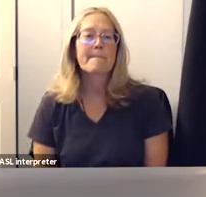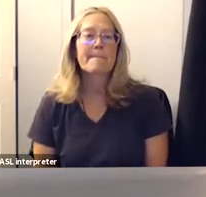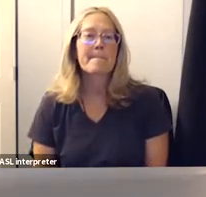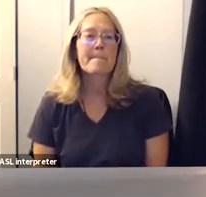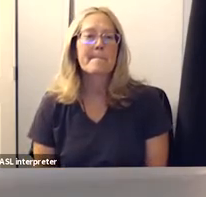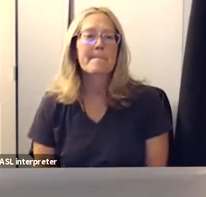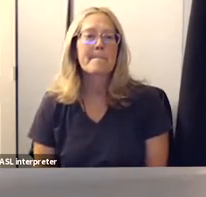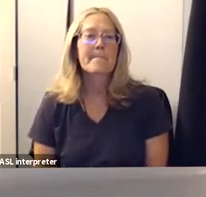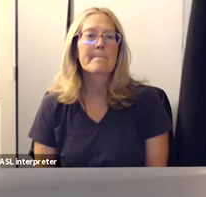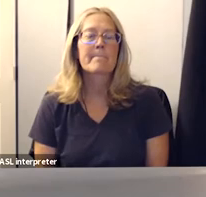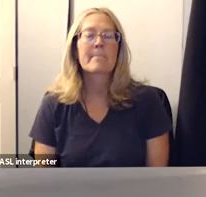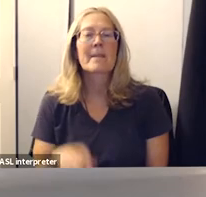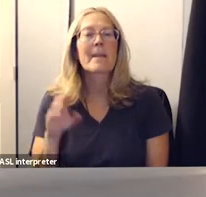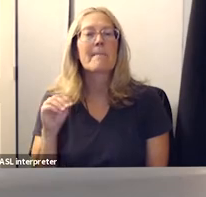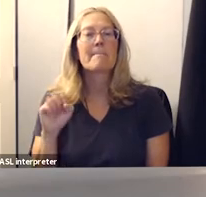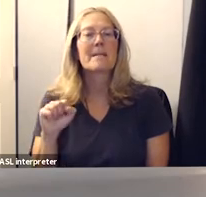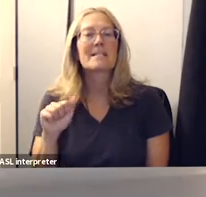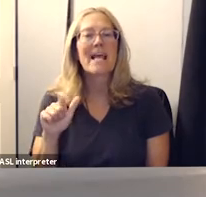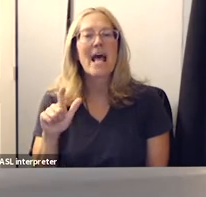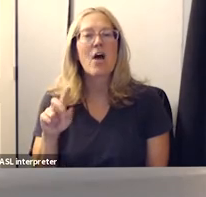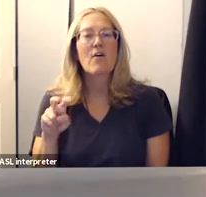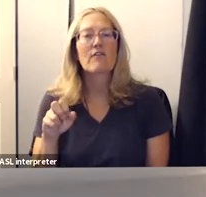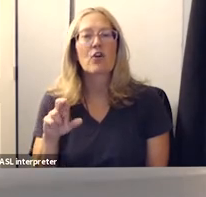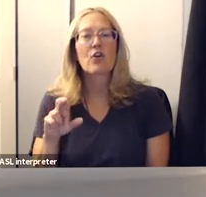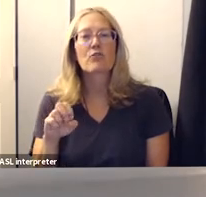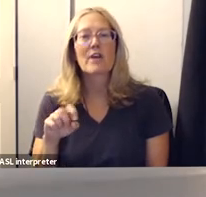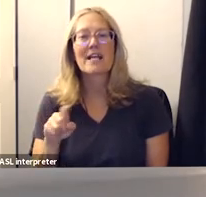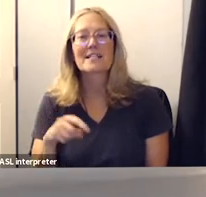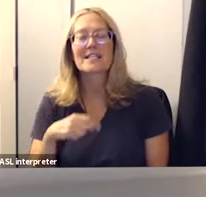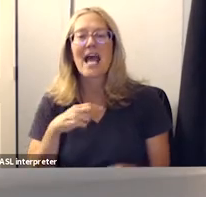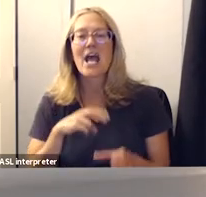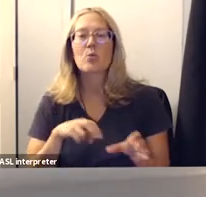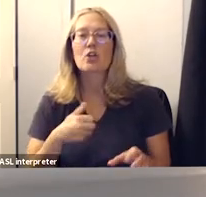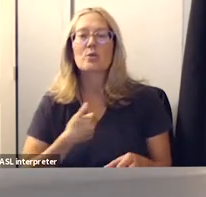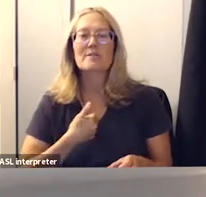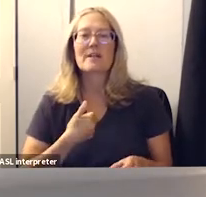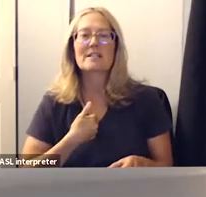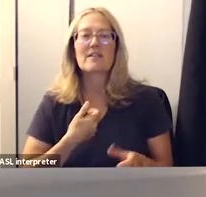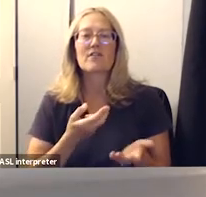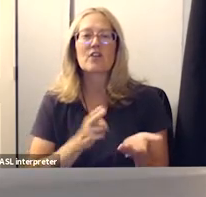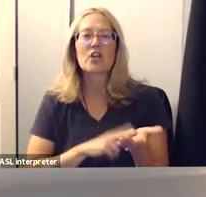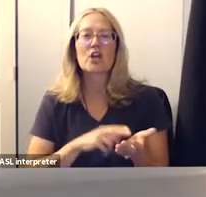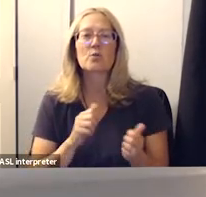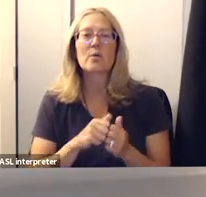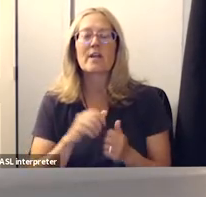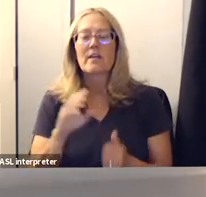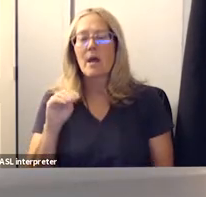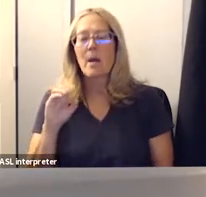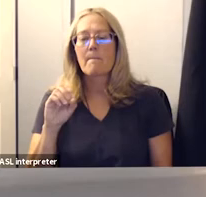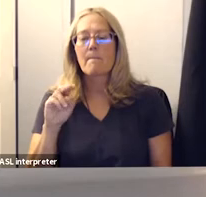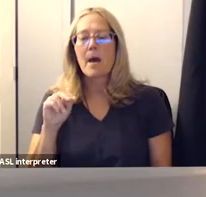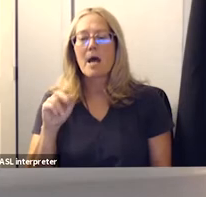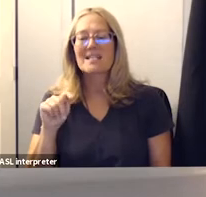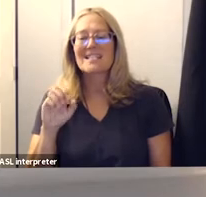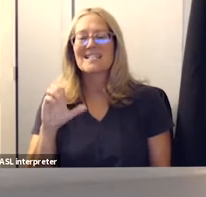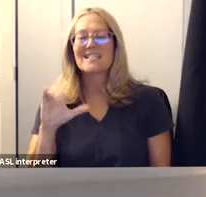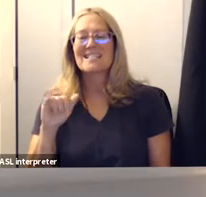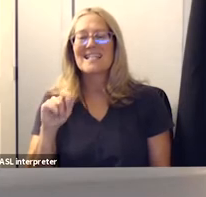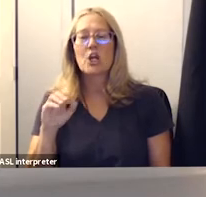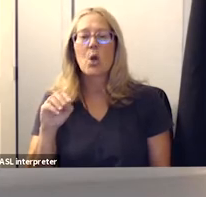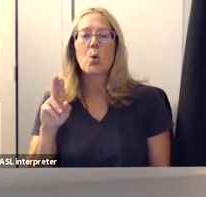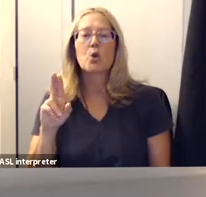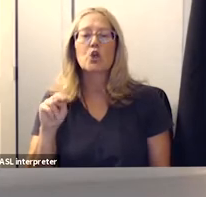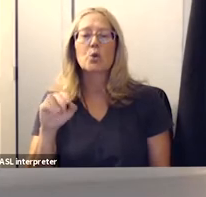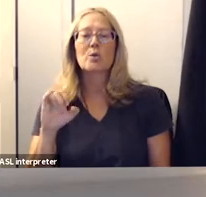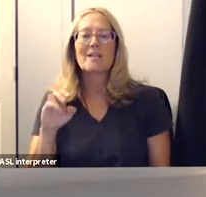and miss alvarez i also need to recuse myself from the contract with montecito union school it's my employer